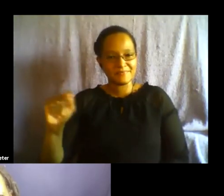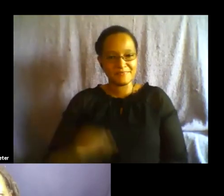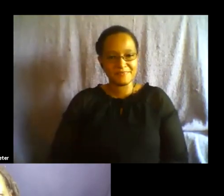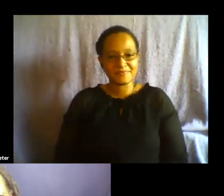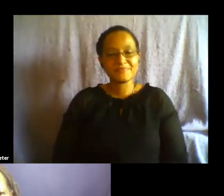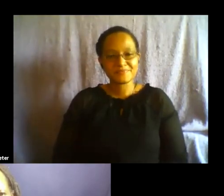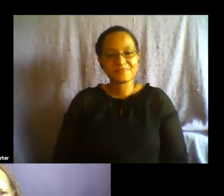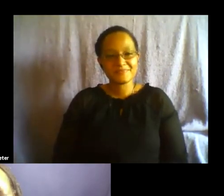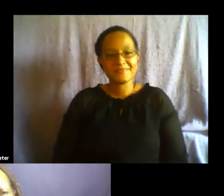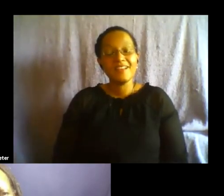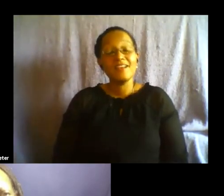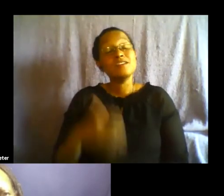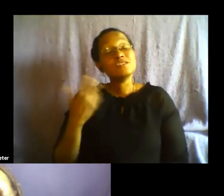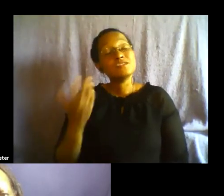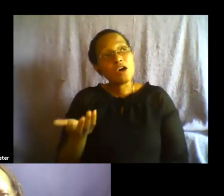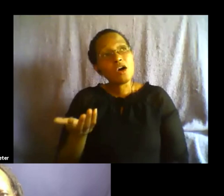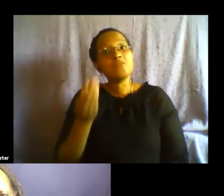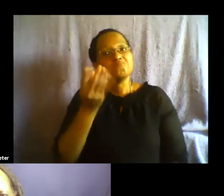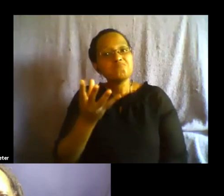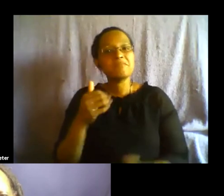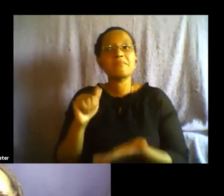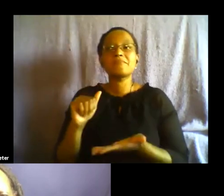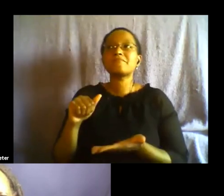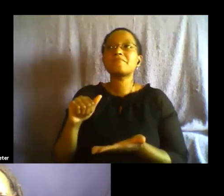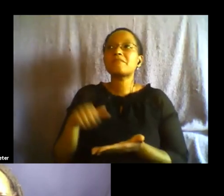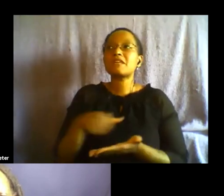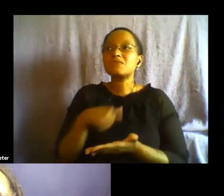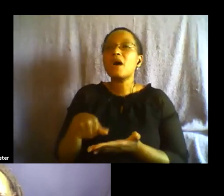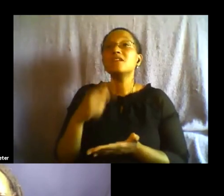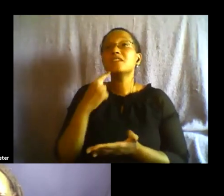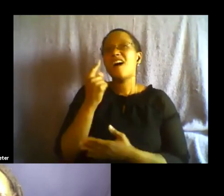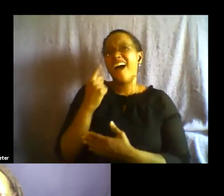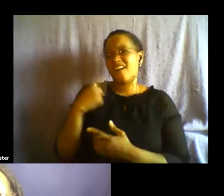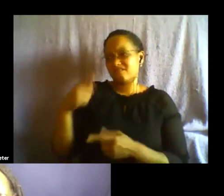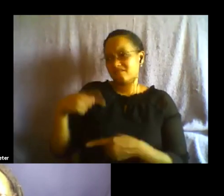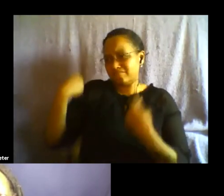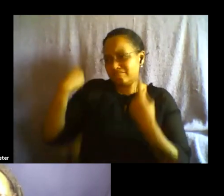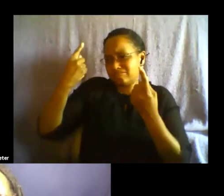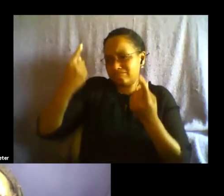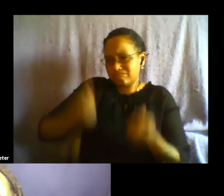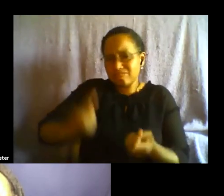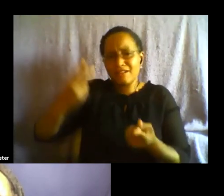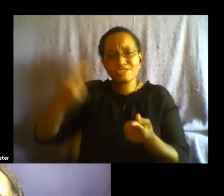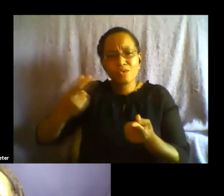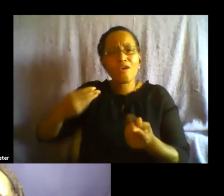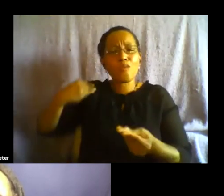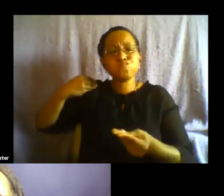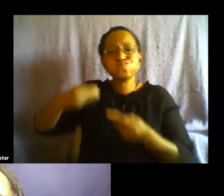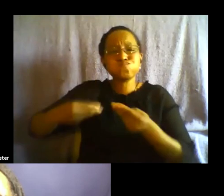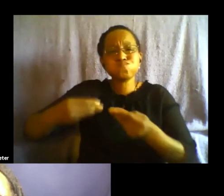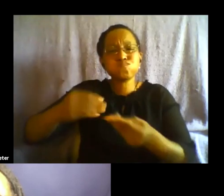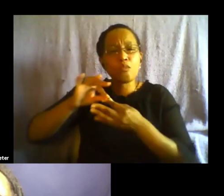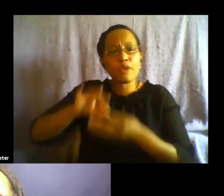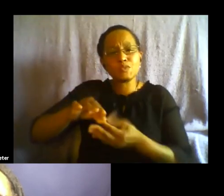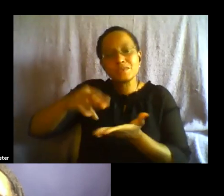great and so antoine um there's a historical legacy of dance and movement specifically